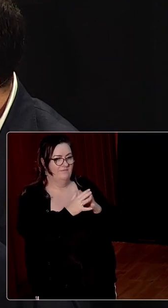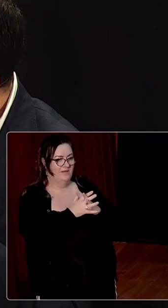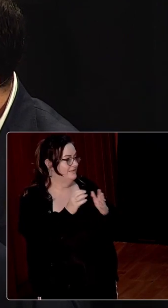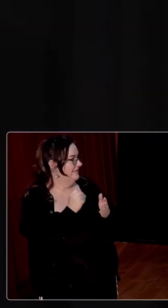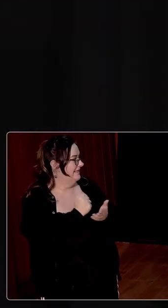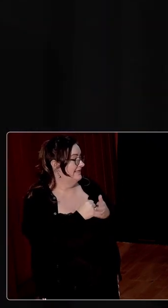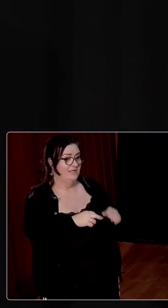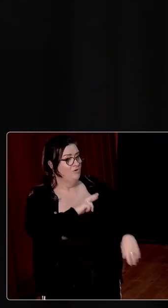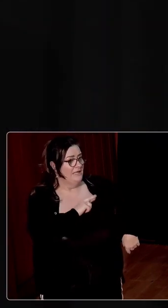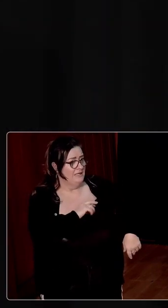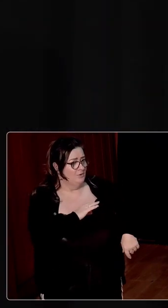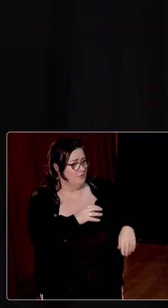That's a really good question.